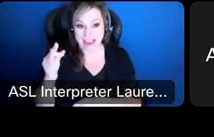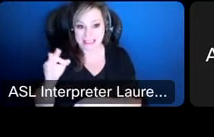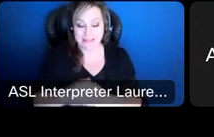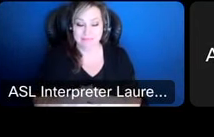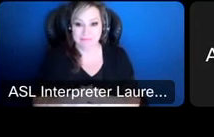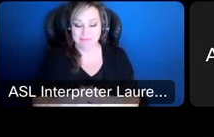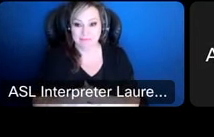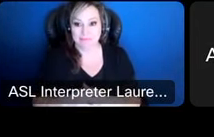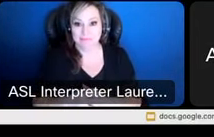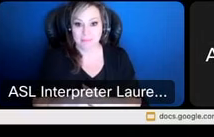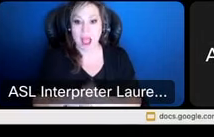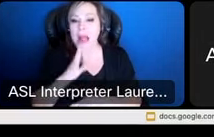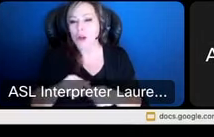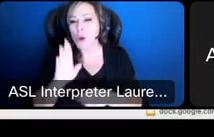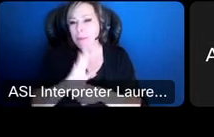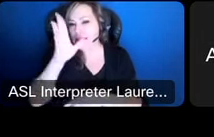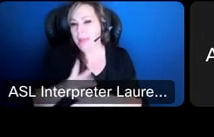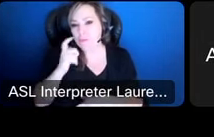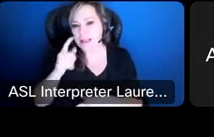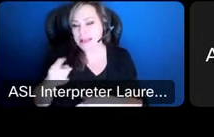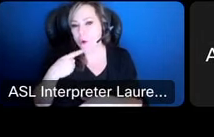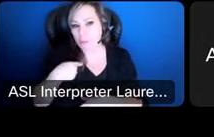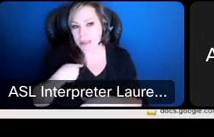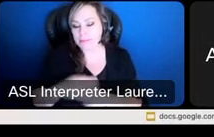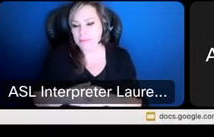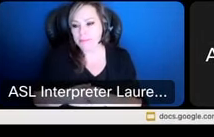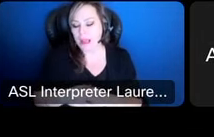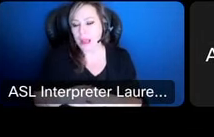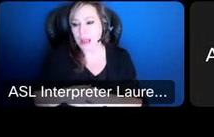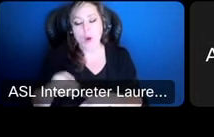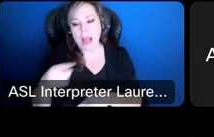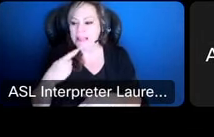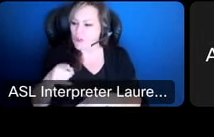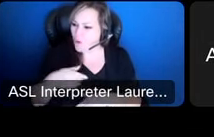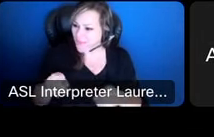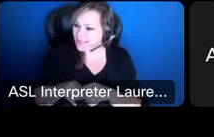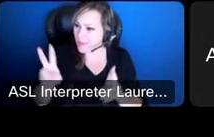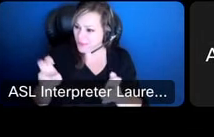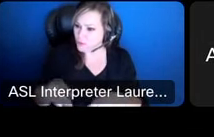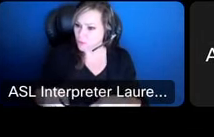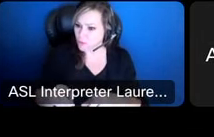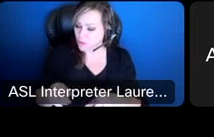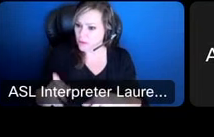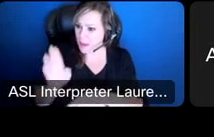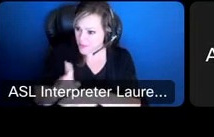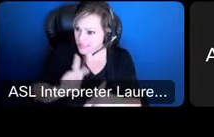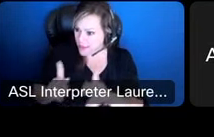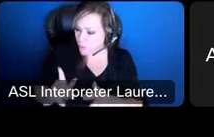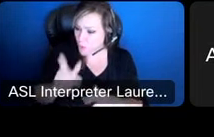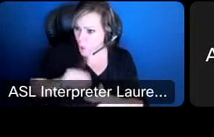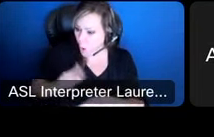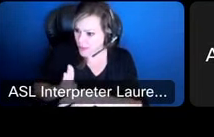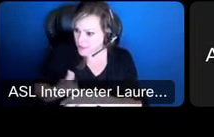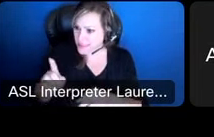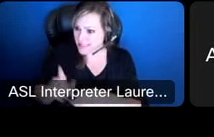to a businessman recently he was talking about this and i said you know i've got the same issues you do that when my my cost